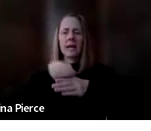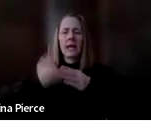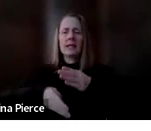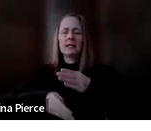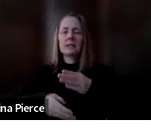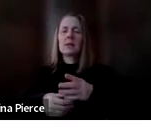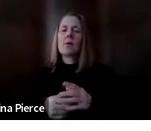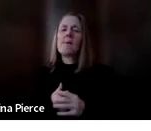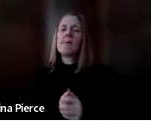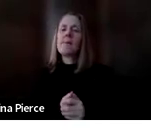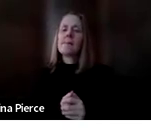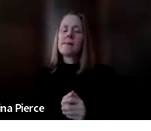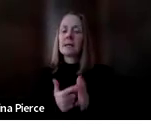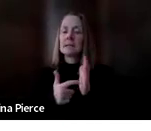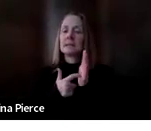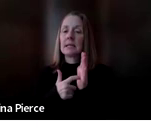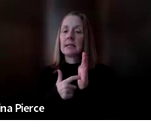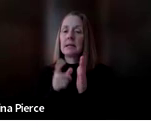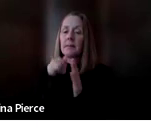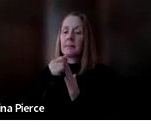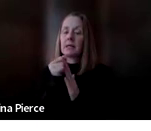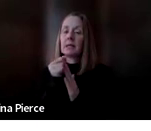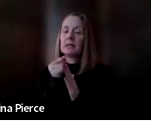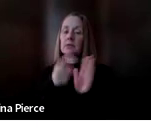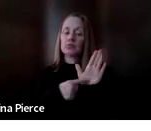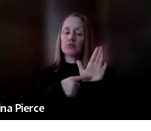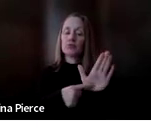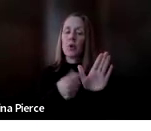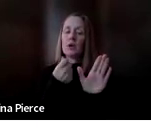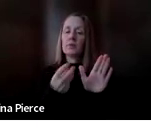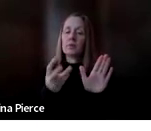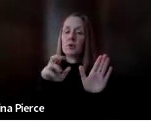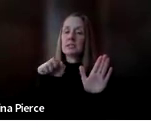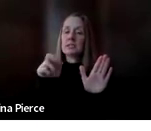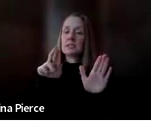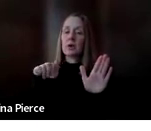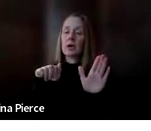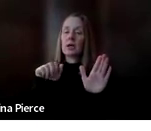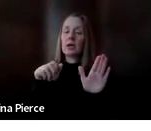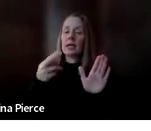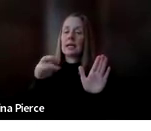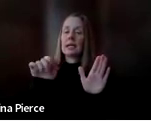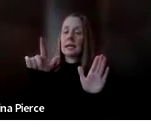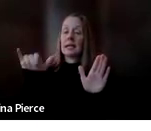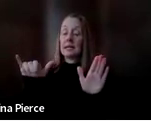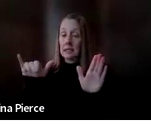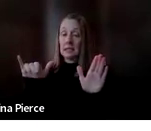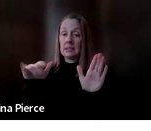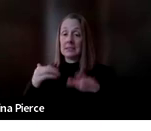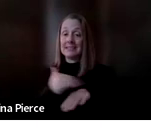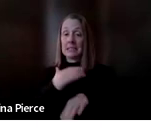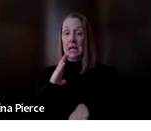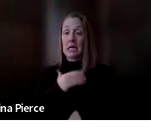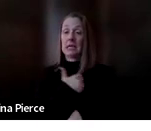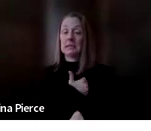going to take a minute now to review a few slides from Disability Rights Michigan that Sarah Healy from Disability Rights Michigan generously sent over our way